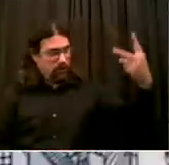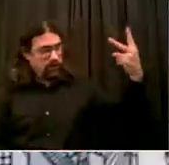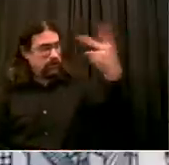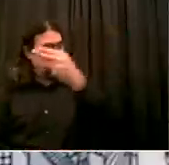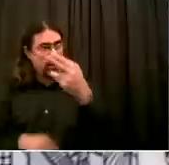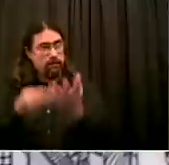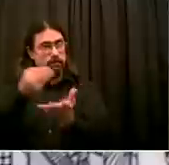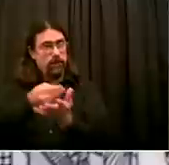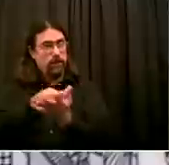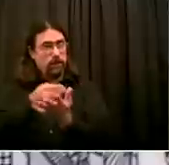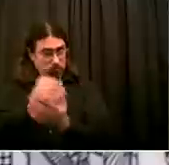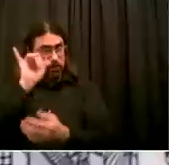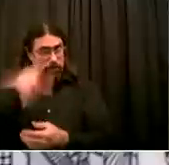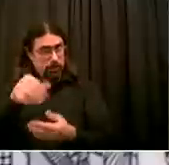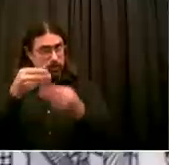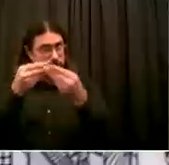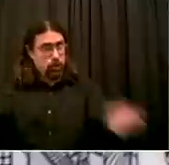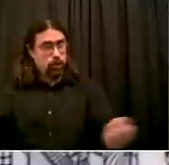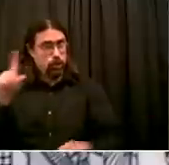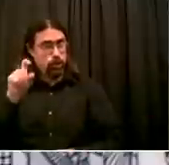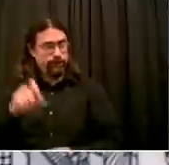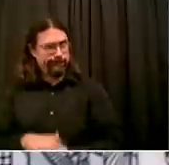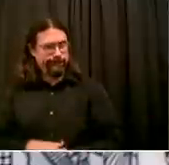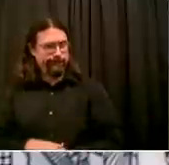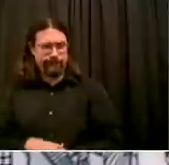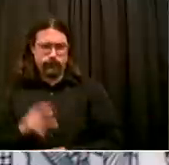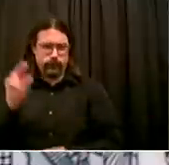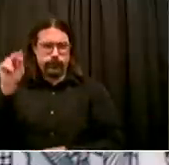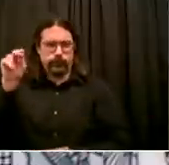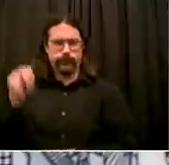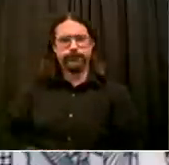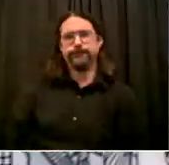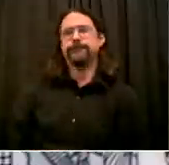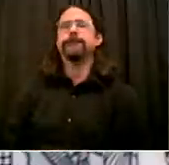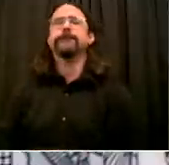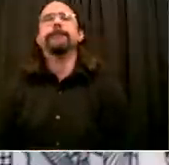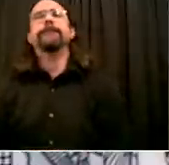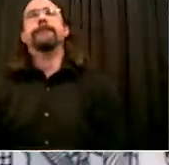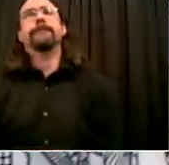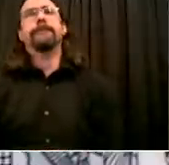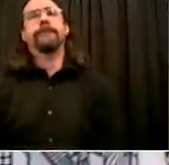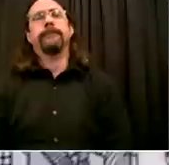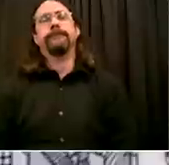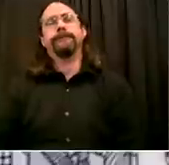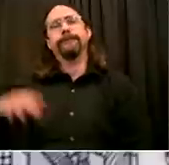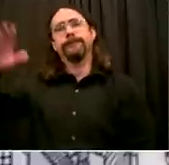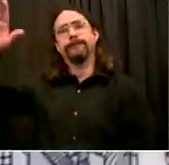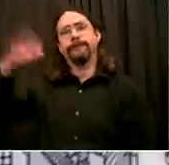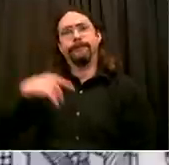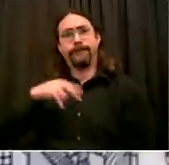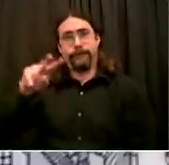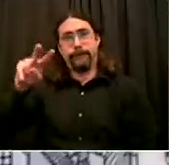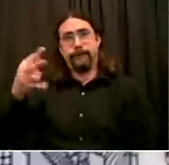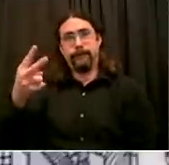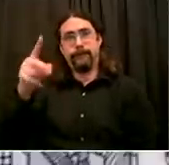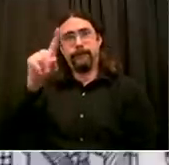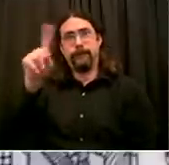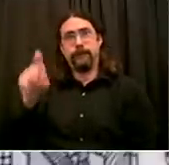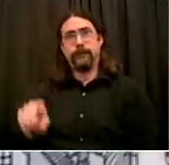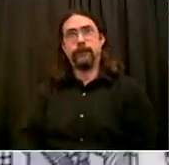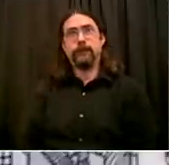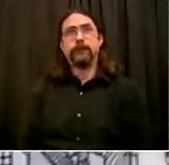the city or it was run very differently. But the city council does have a role in approving the commissioners of the Board of Elections.